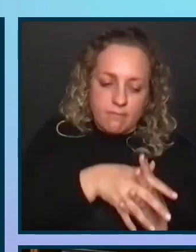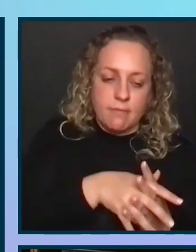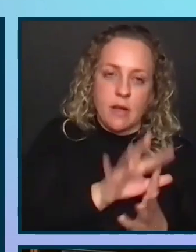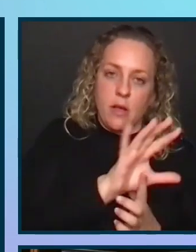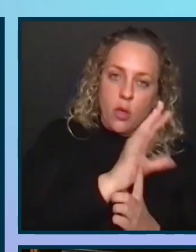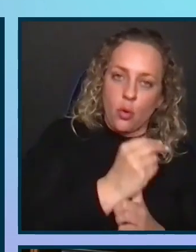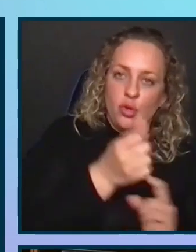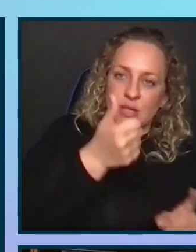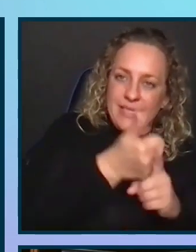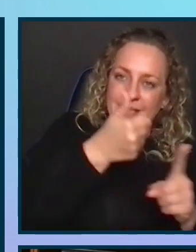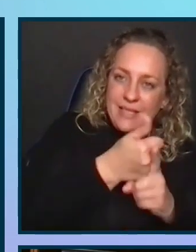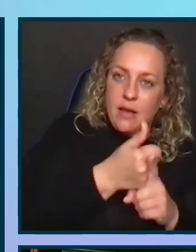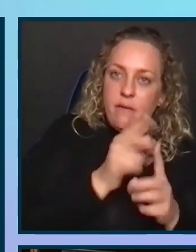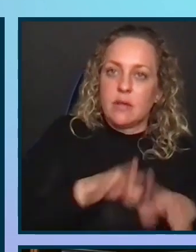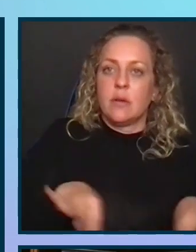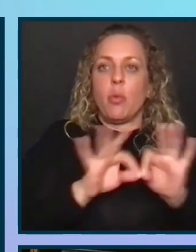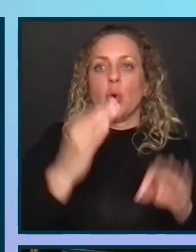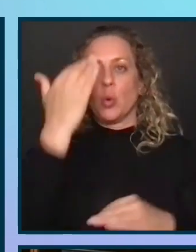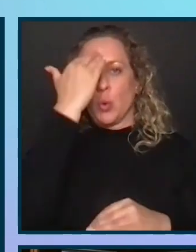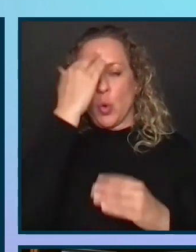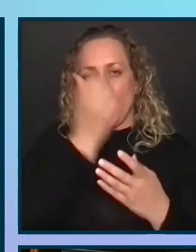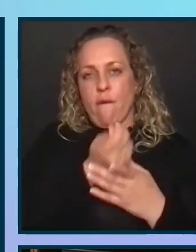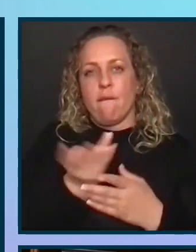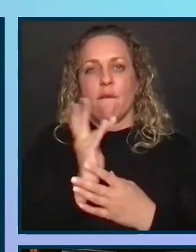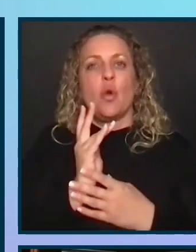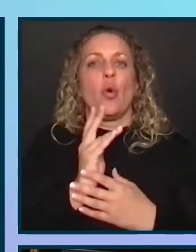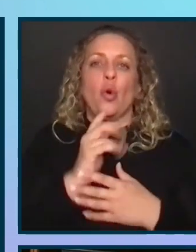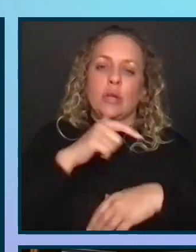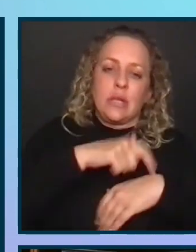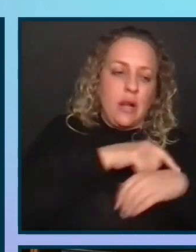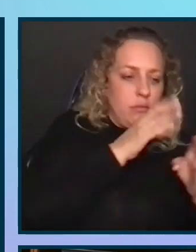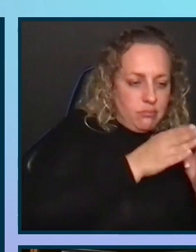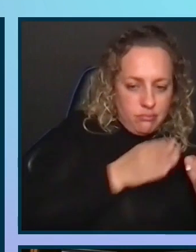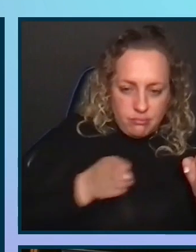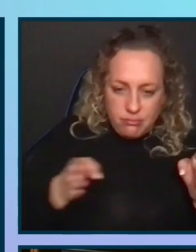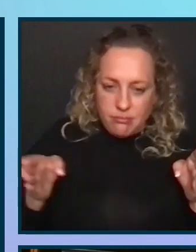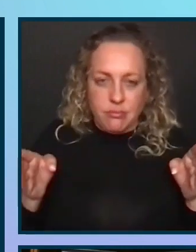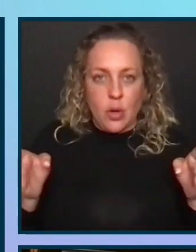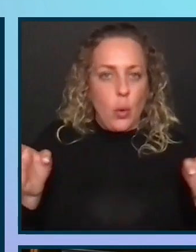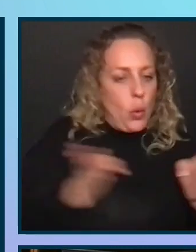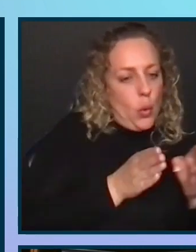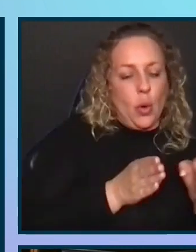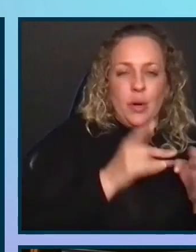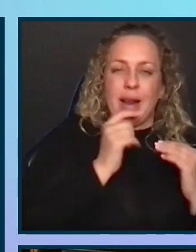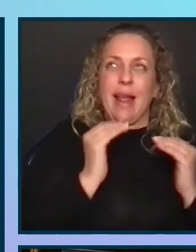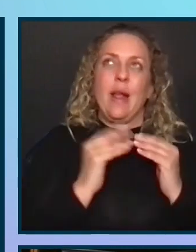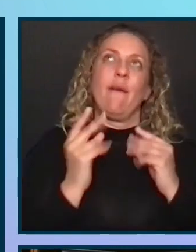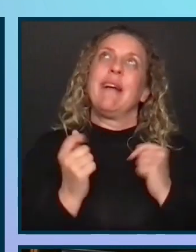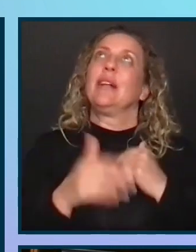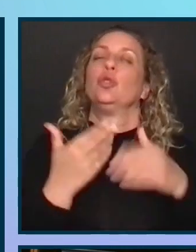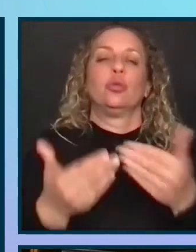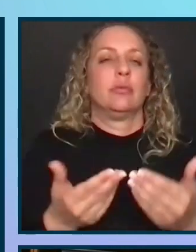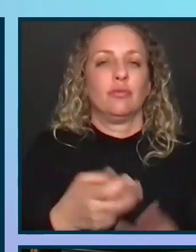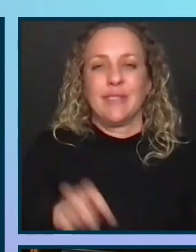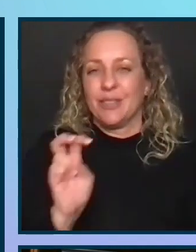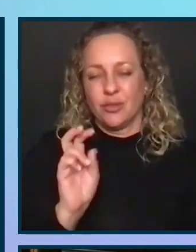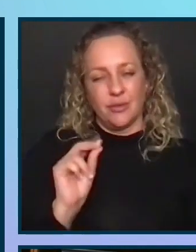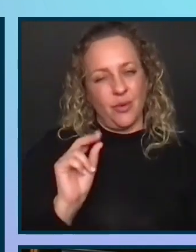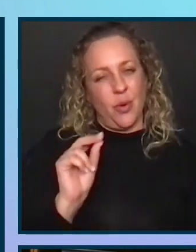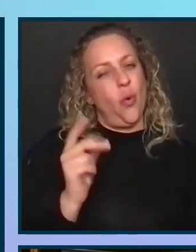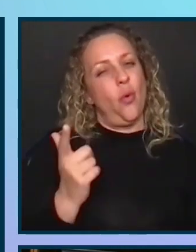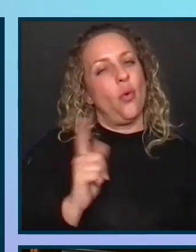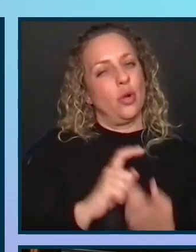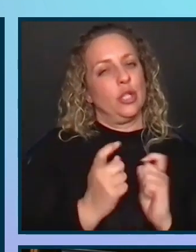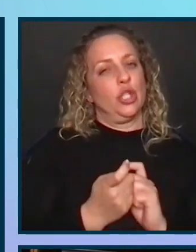itself. It's important to note that fewer phases in your change management model do not equate to a faster transition. The